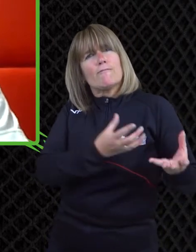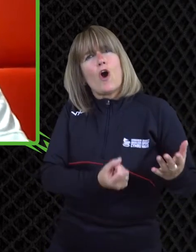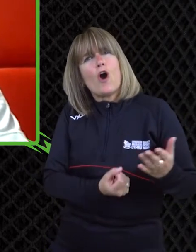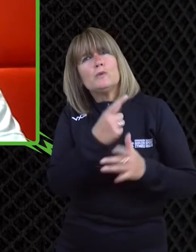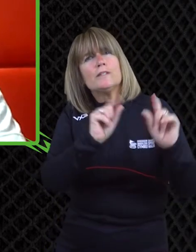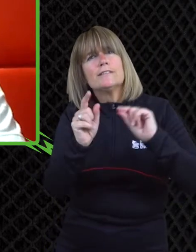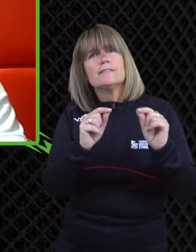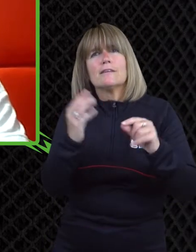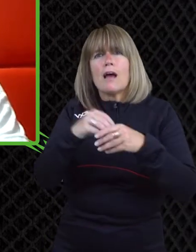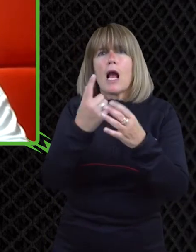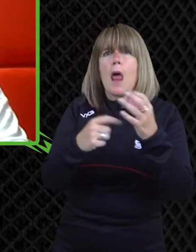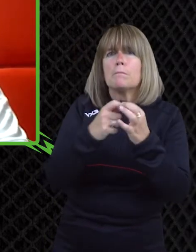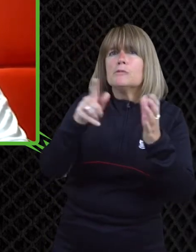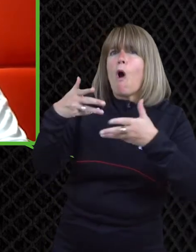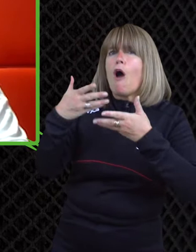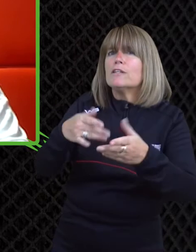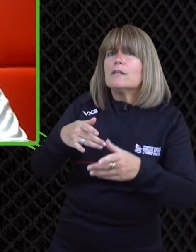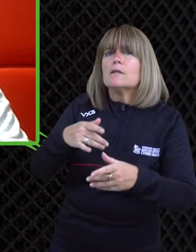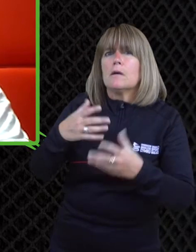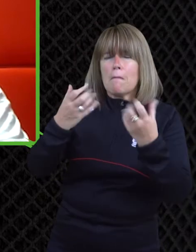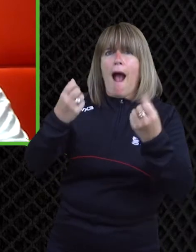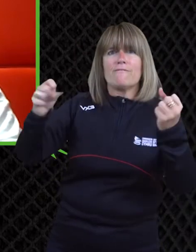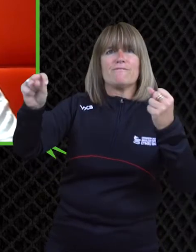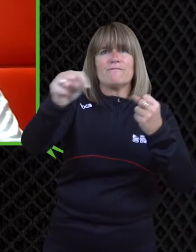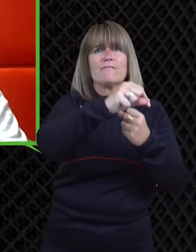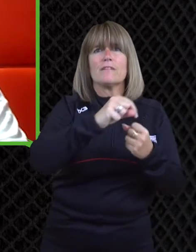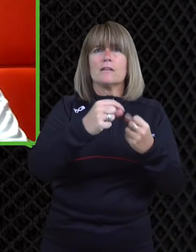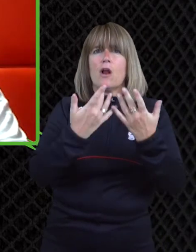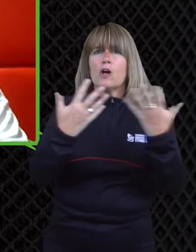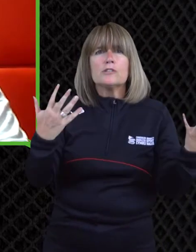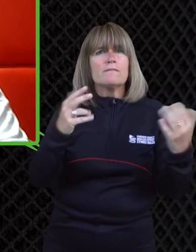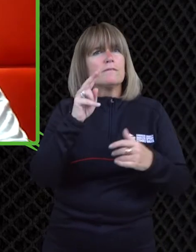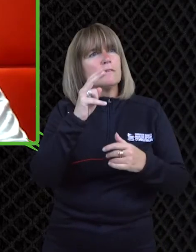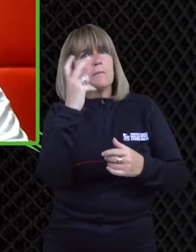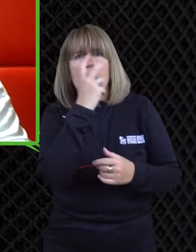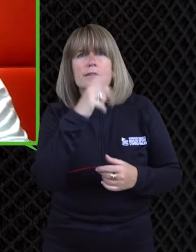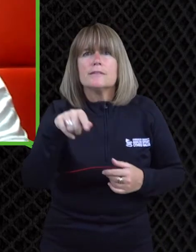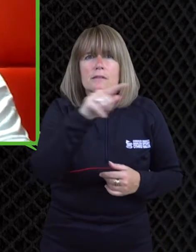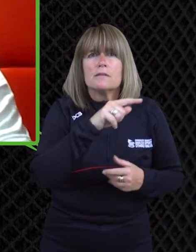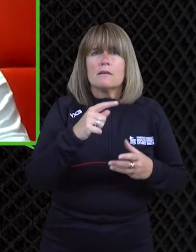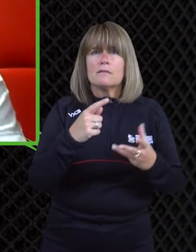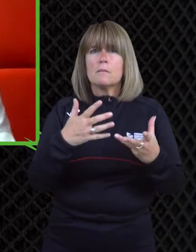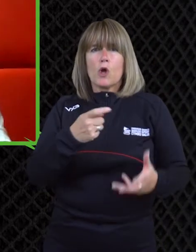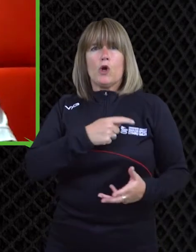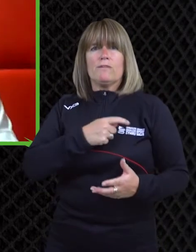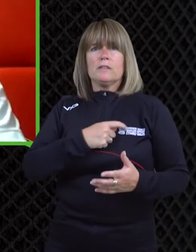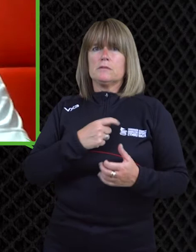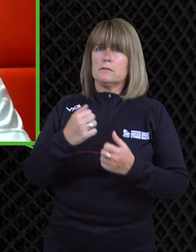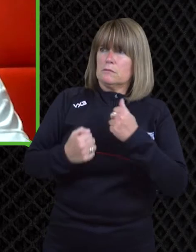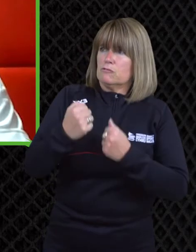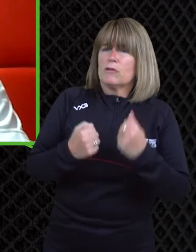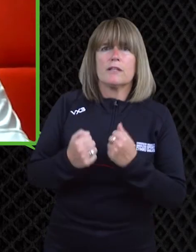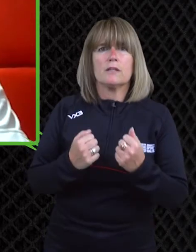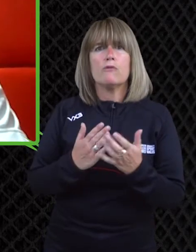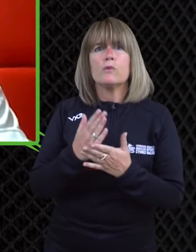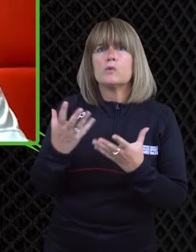i think it's about you know giving opportunities to people that might not have those opportunities um and that isn't meant to be a sort of pity thing it's